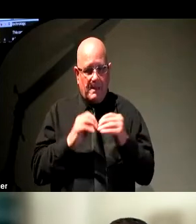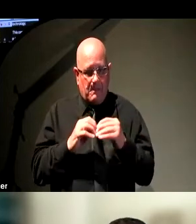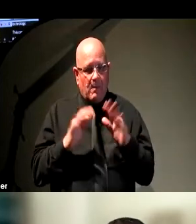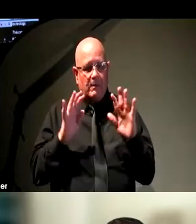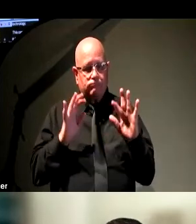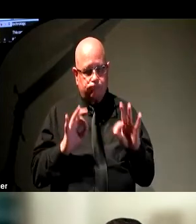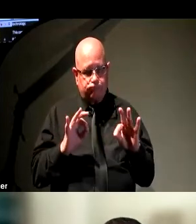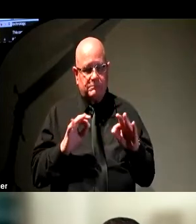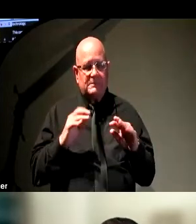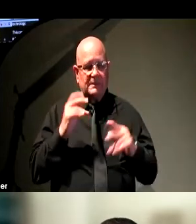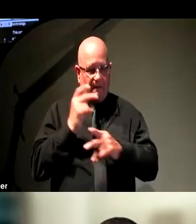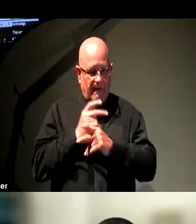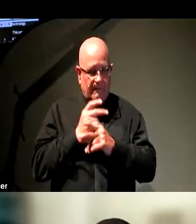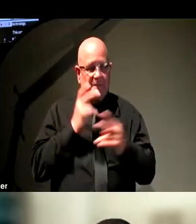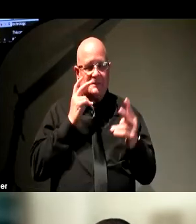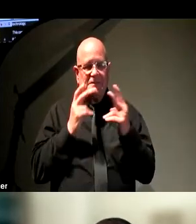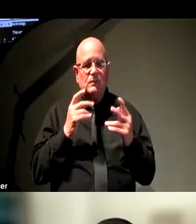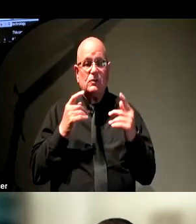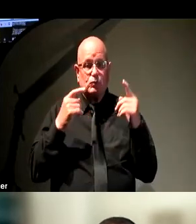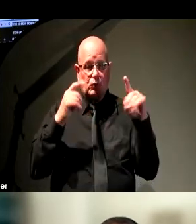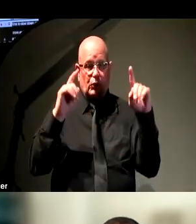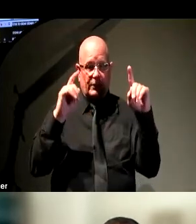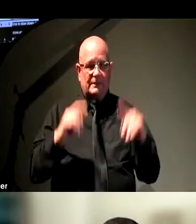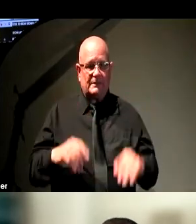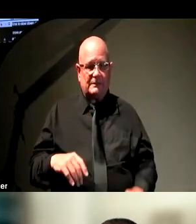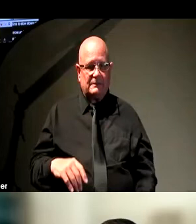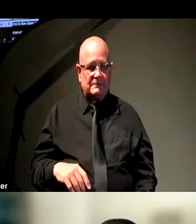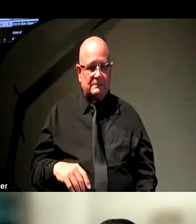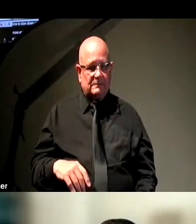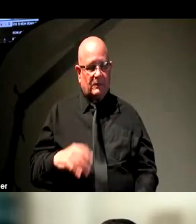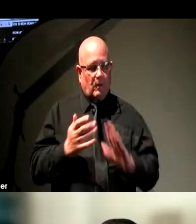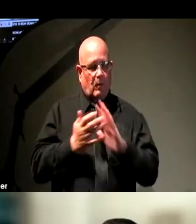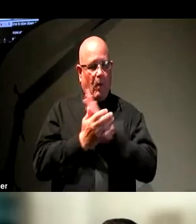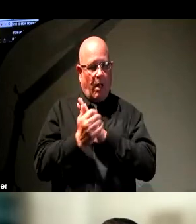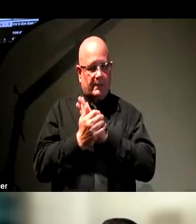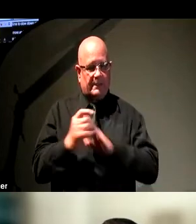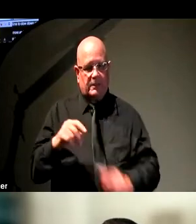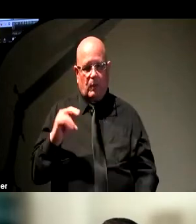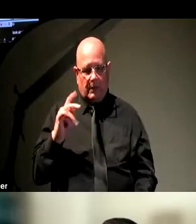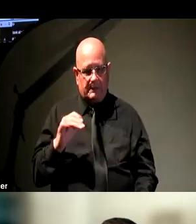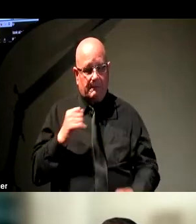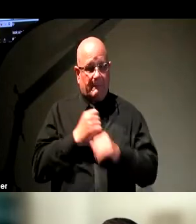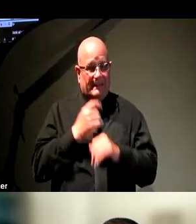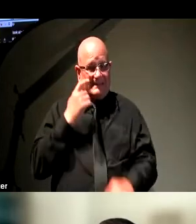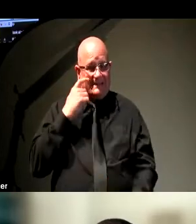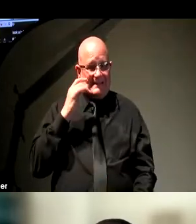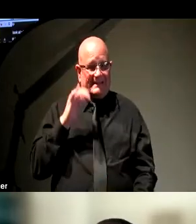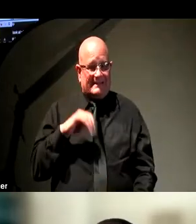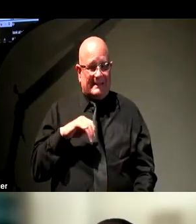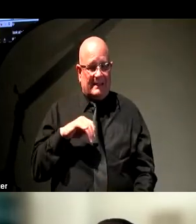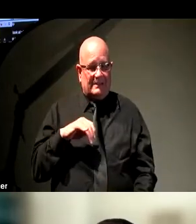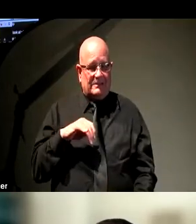carefully and to look at what's working and to evaluate that quality. It doesn't make sense to not account for